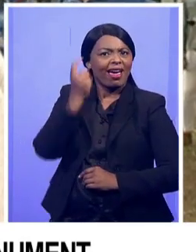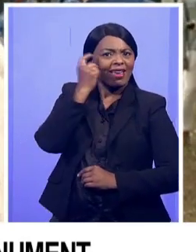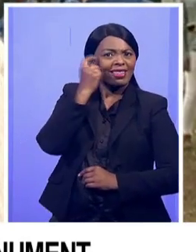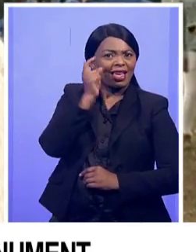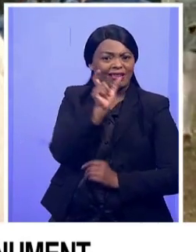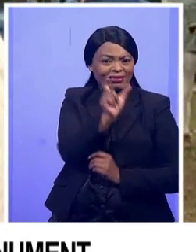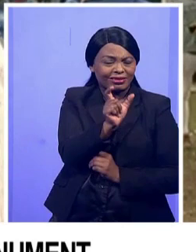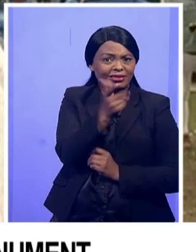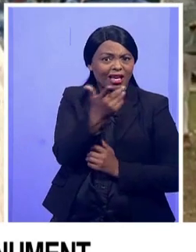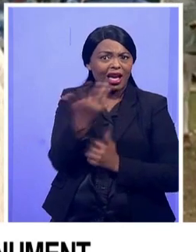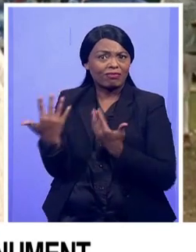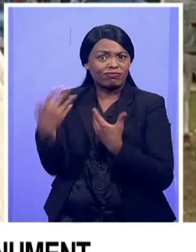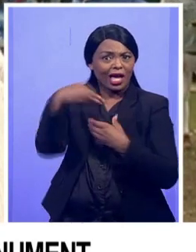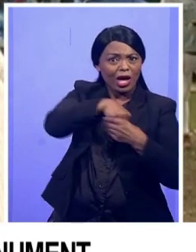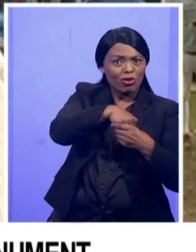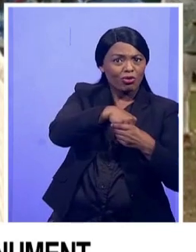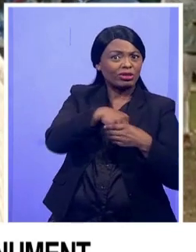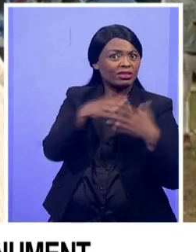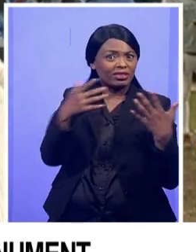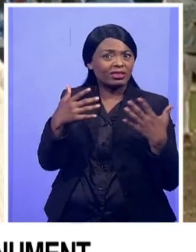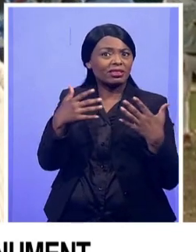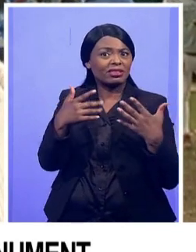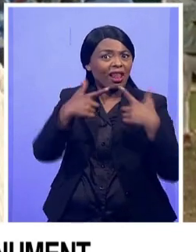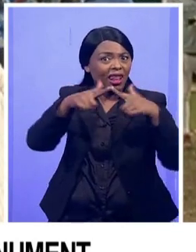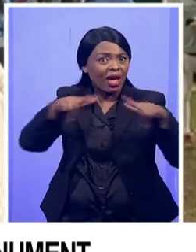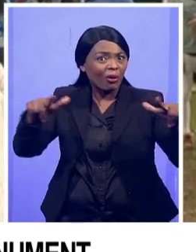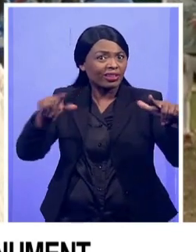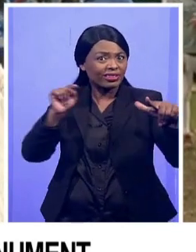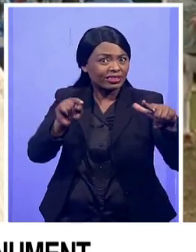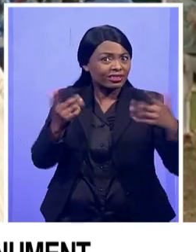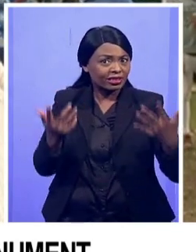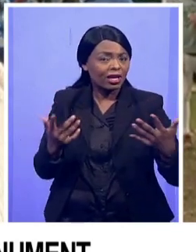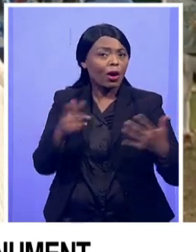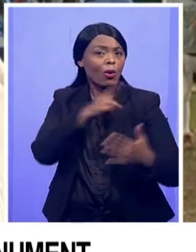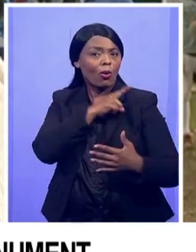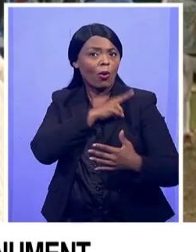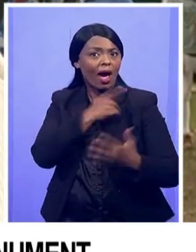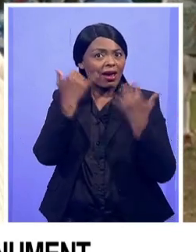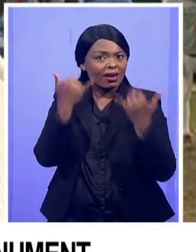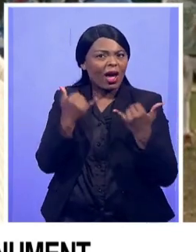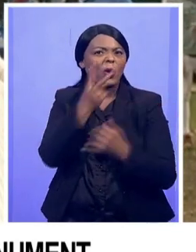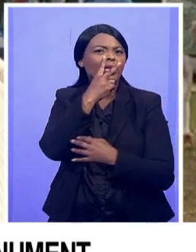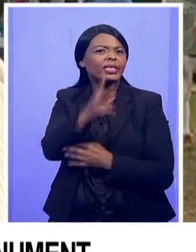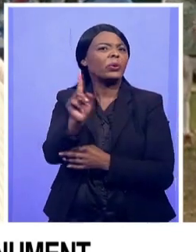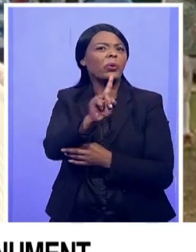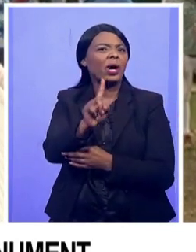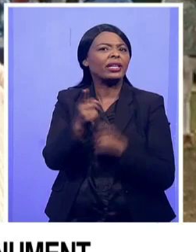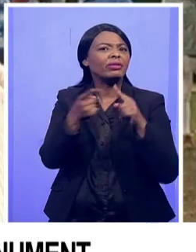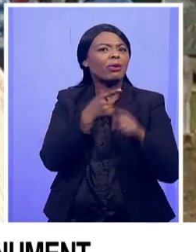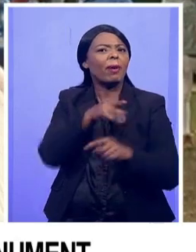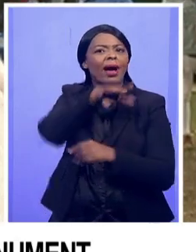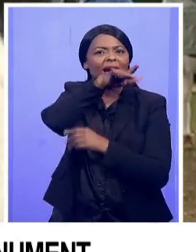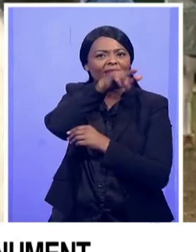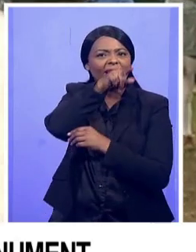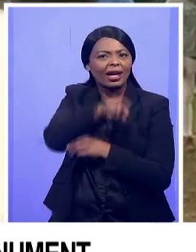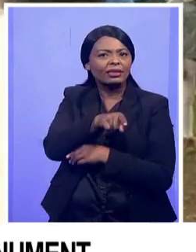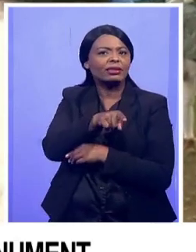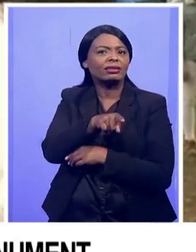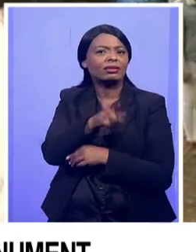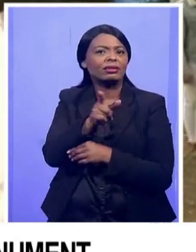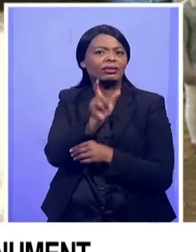inclusivity of the language. Let's talk about that. What exactly do we see at the Afrikaans Tau monument?